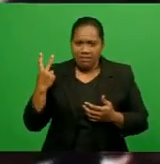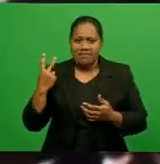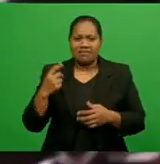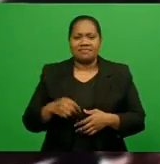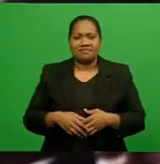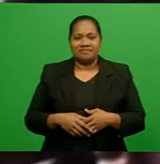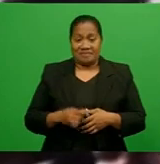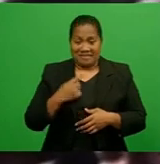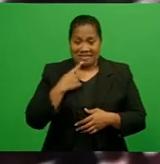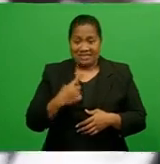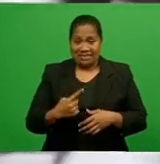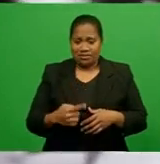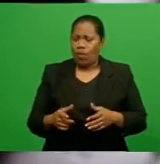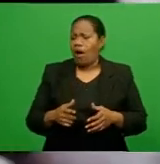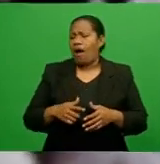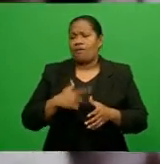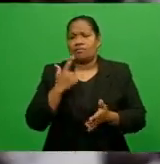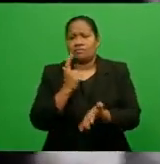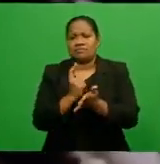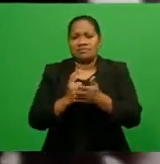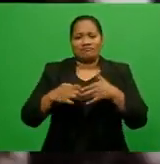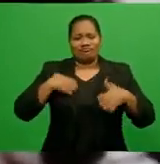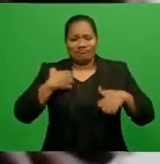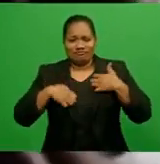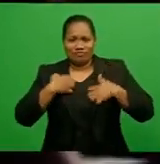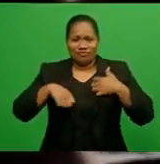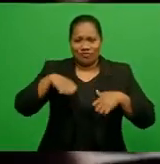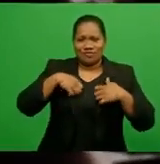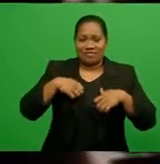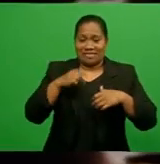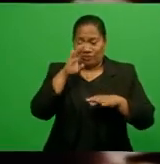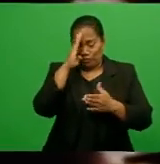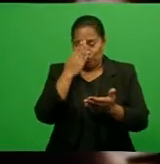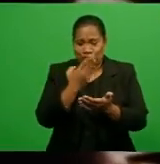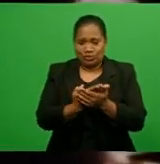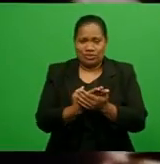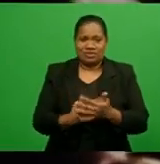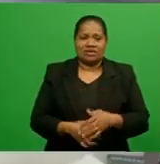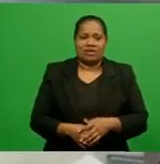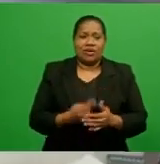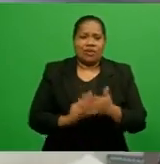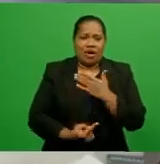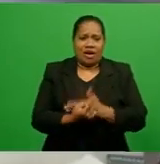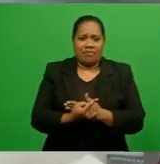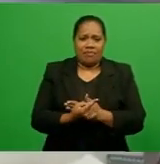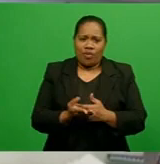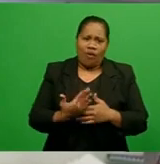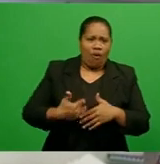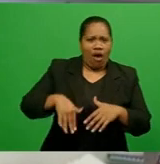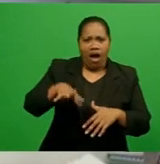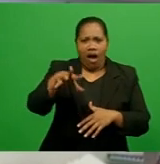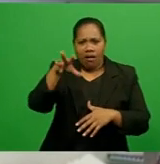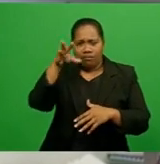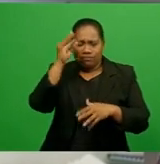Yusuf says it was ensured that no one felt left out during this historic event. The government of the day